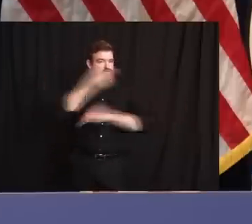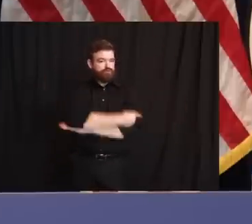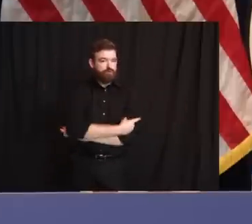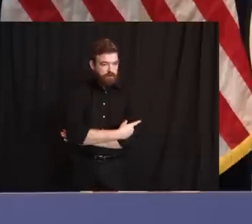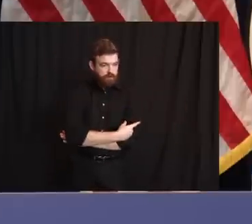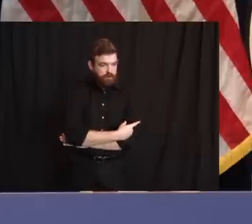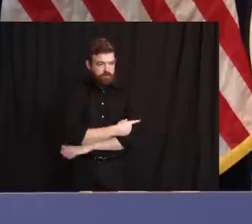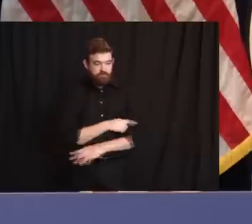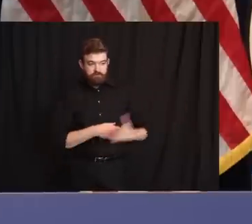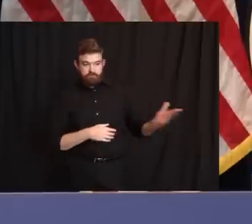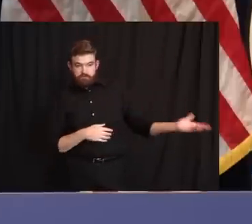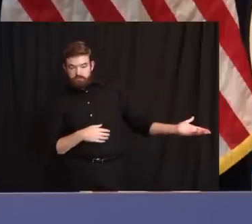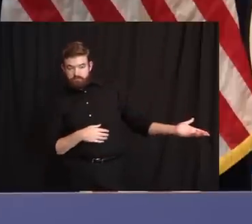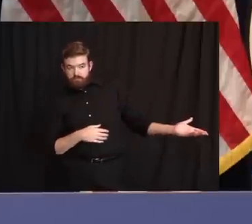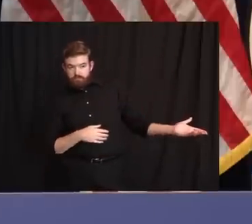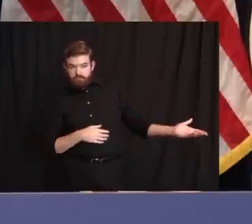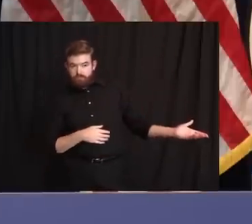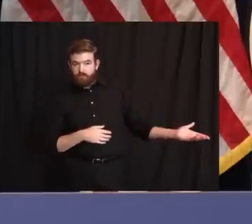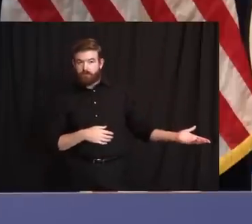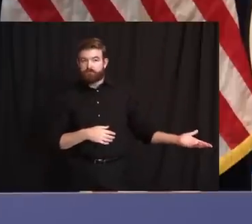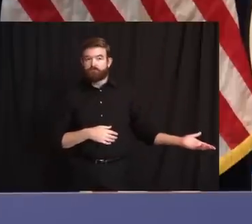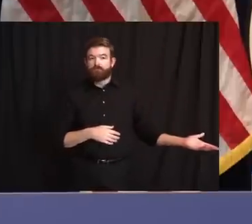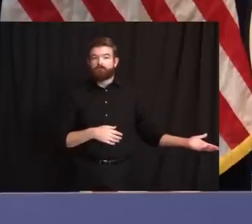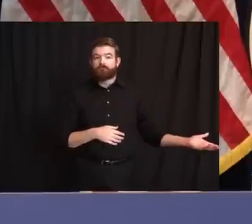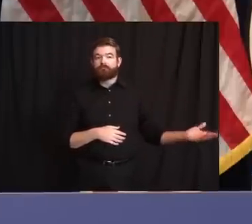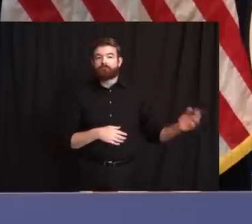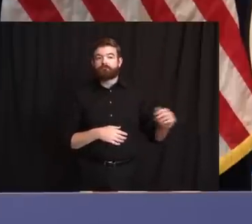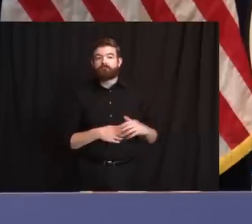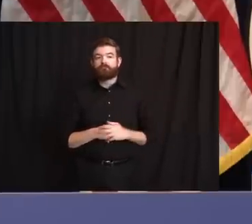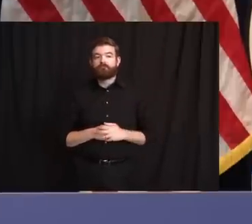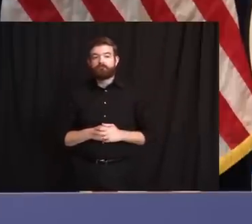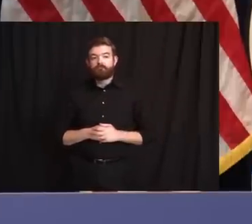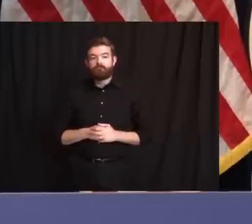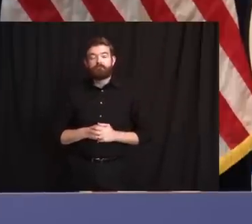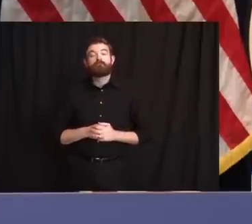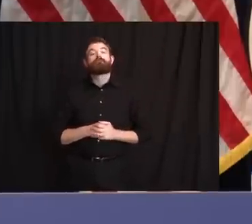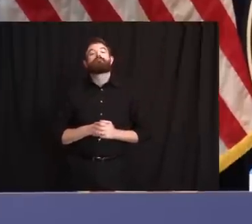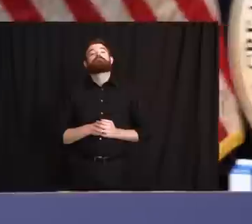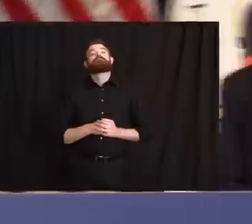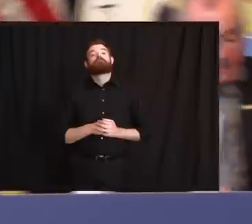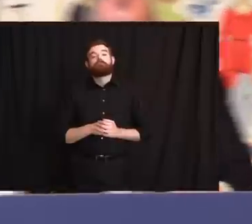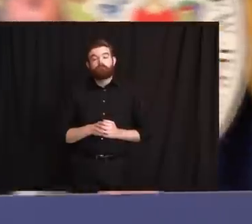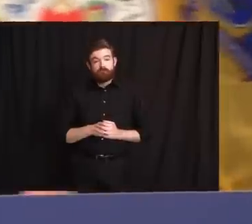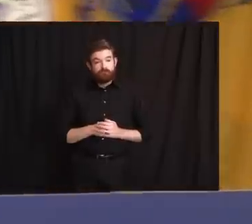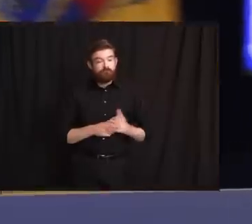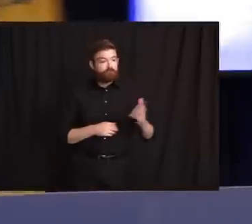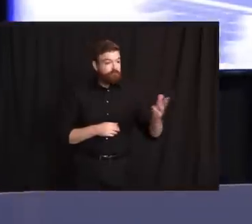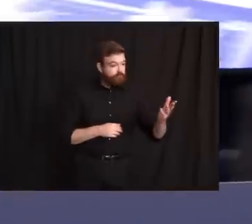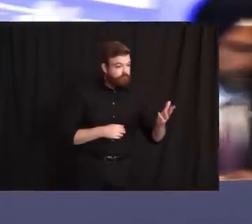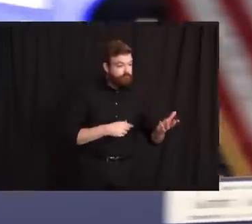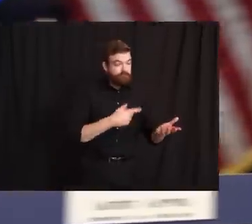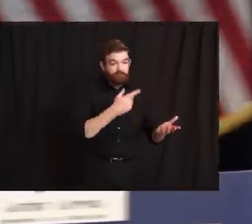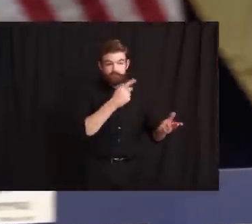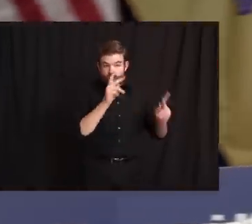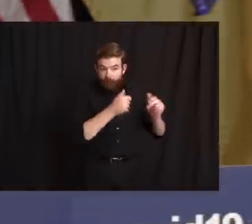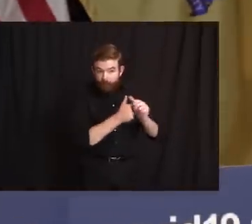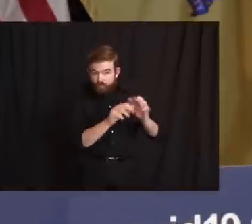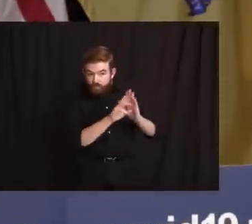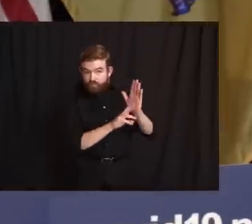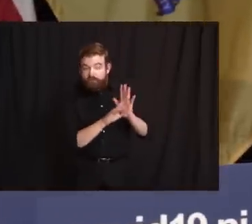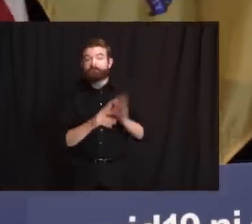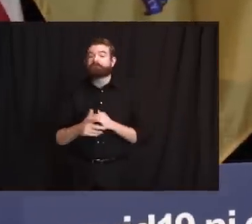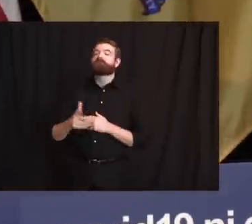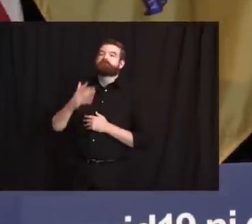unrelated to peaceful protests, COVID-19 compliance, and anything else you got? Thank you, Governor. Good afternoon, everybody.